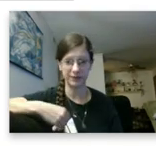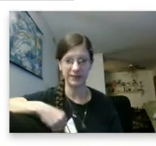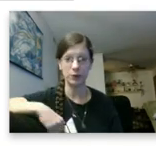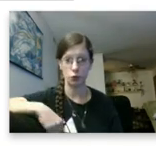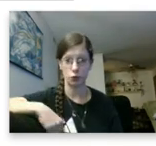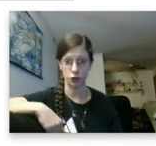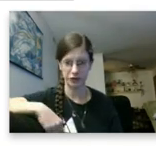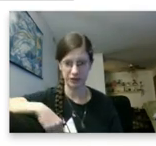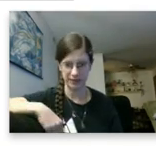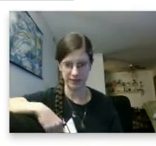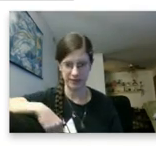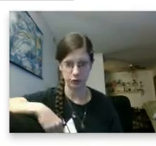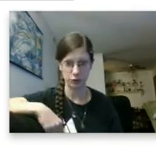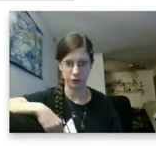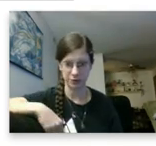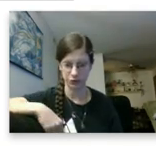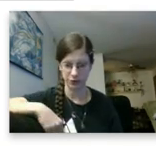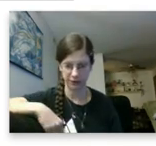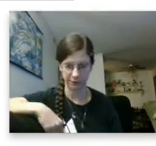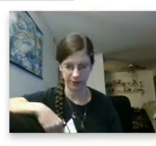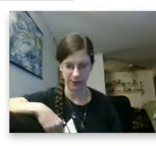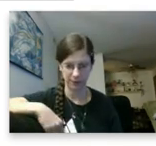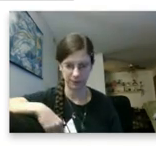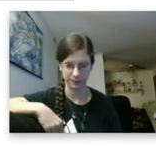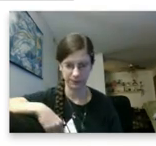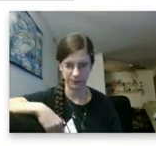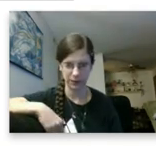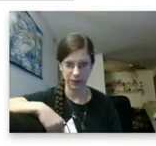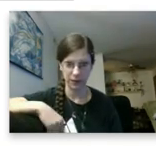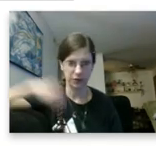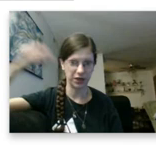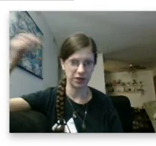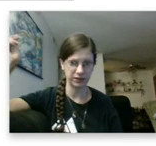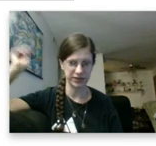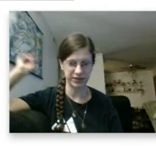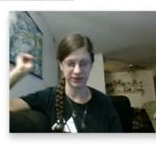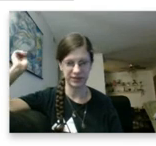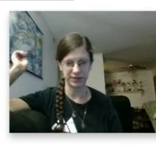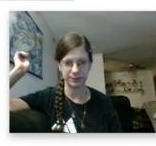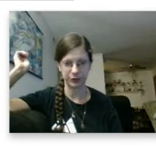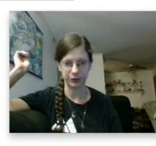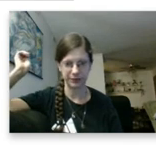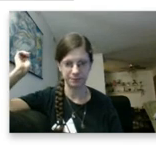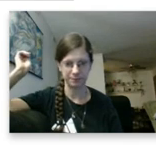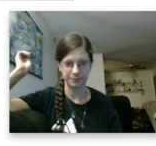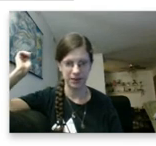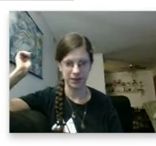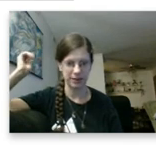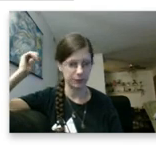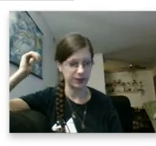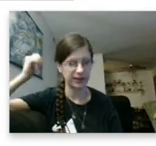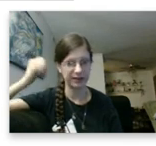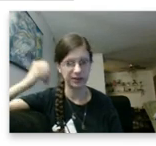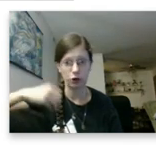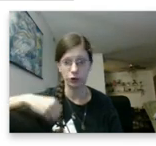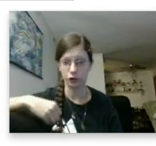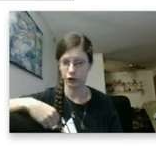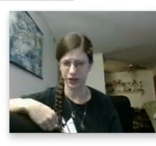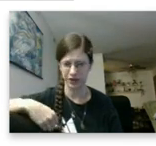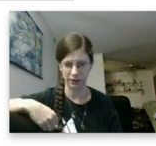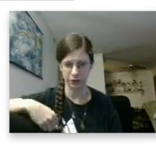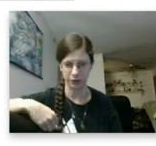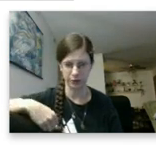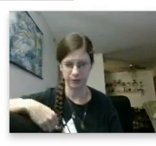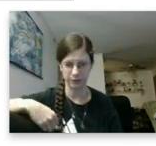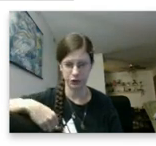One of the worst things you can do in healthcare, regardless of the disability, is what I like to call